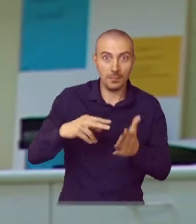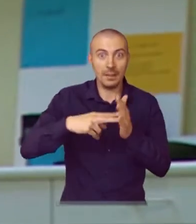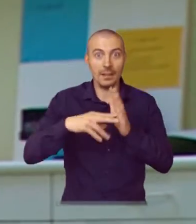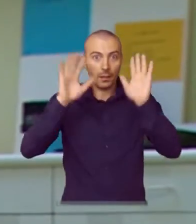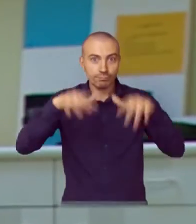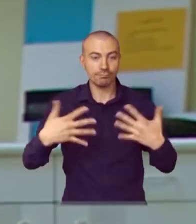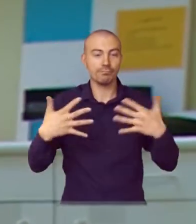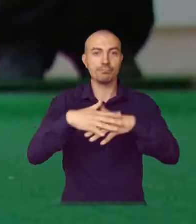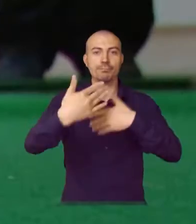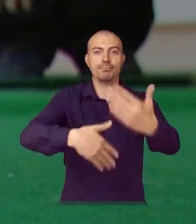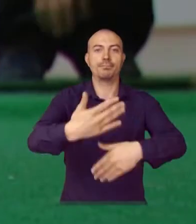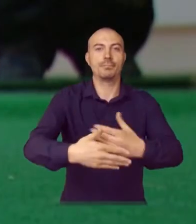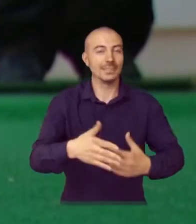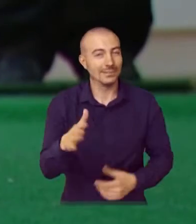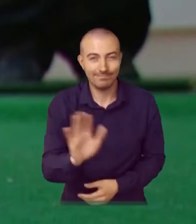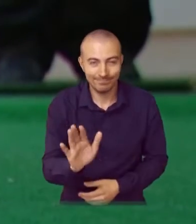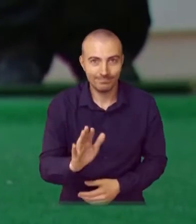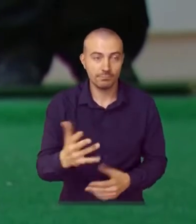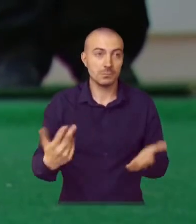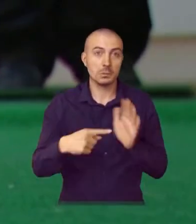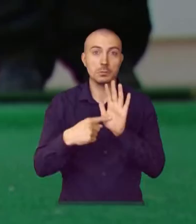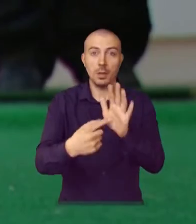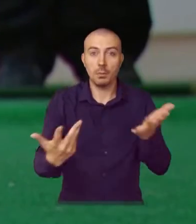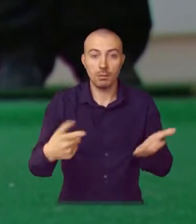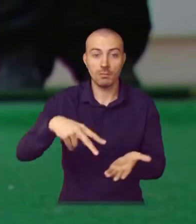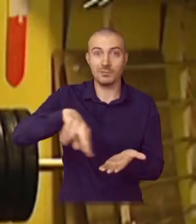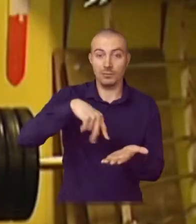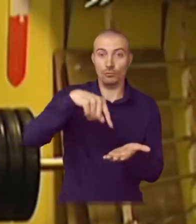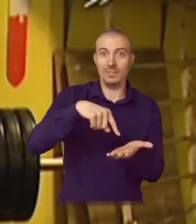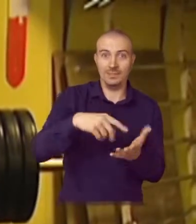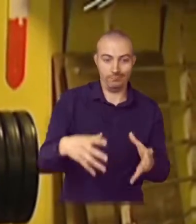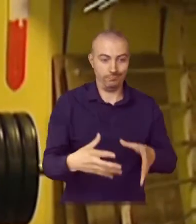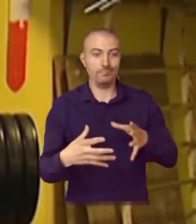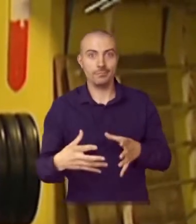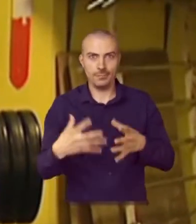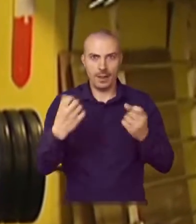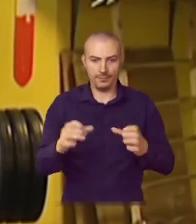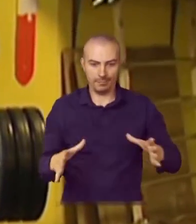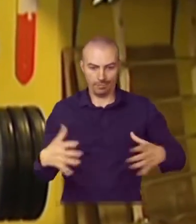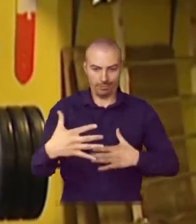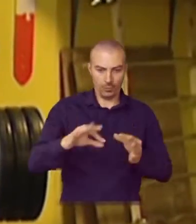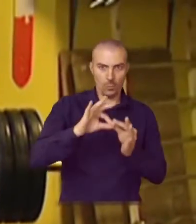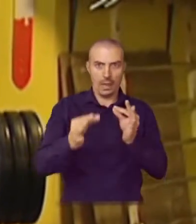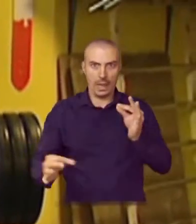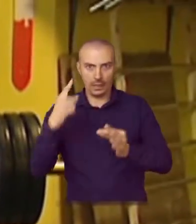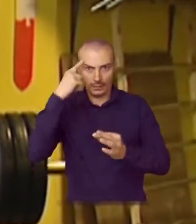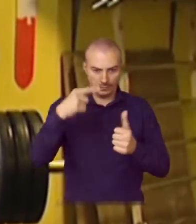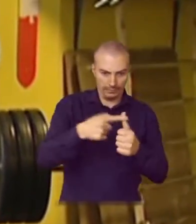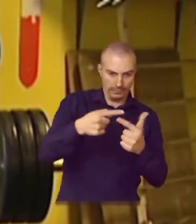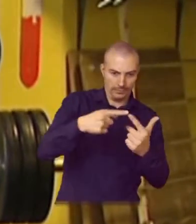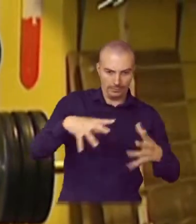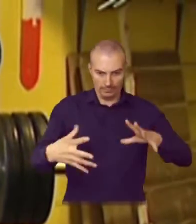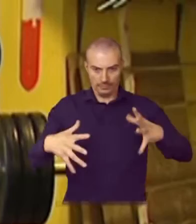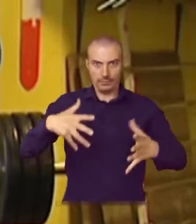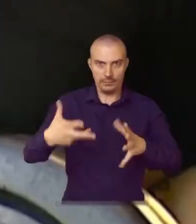assist people, it doesn't mean it will allow them to fully integrate without any further efforts. For instance, if the technology is bulky,